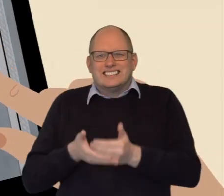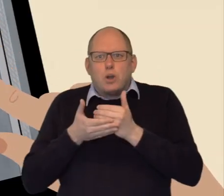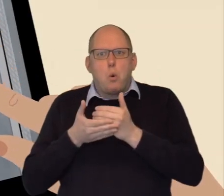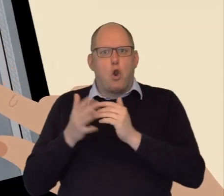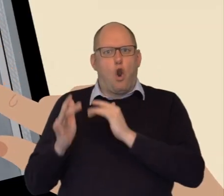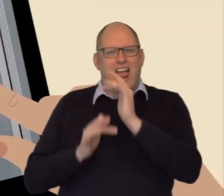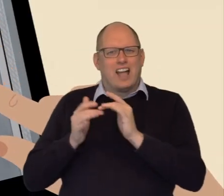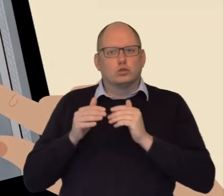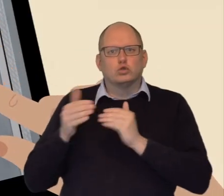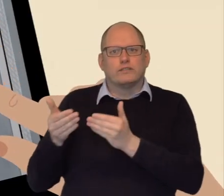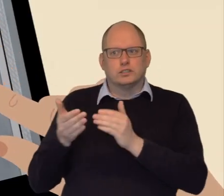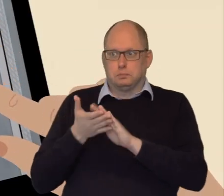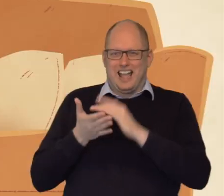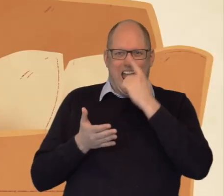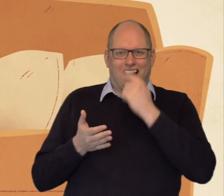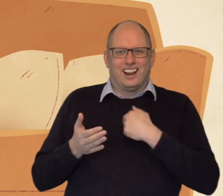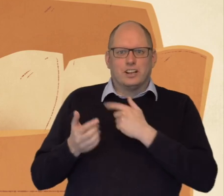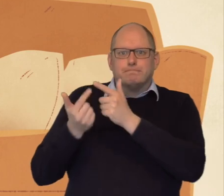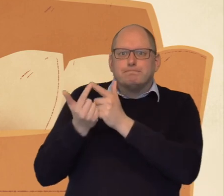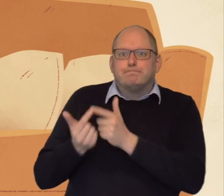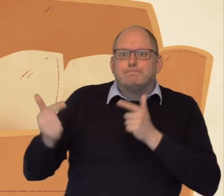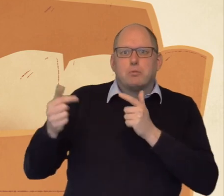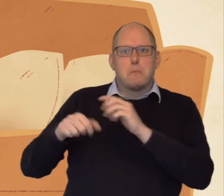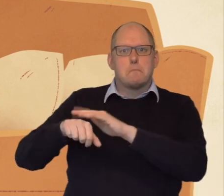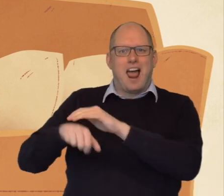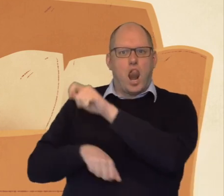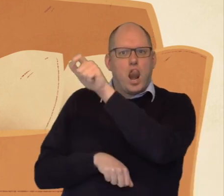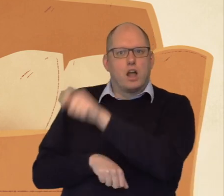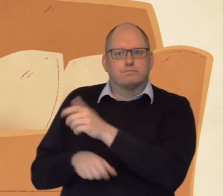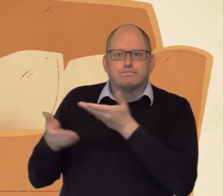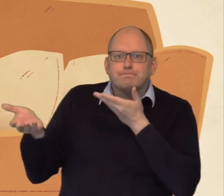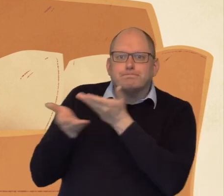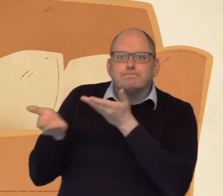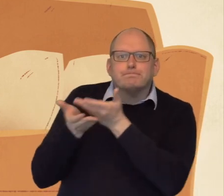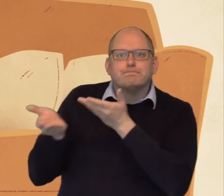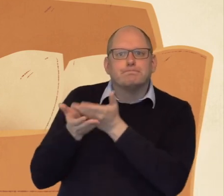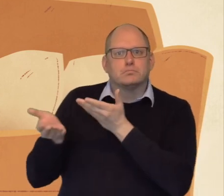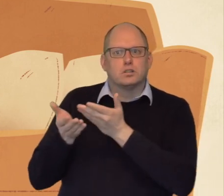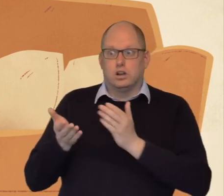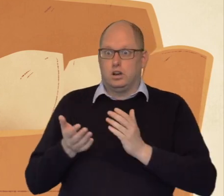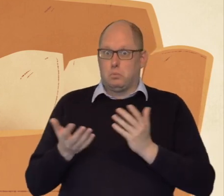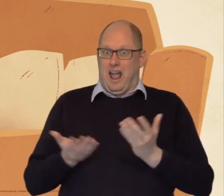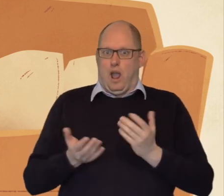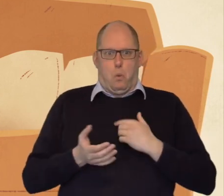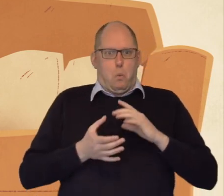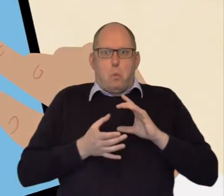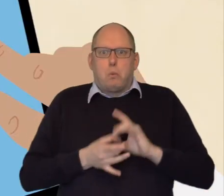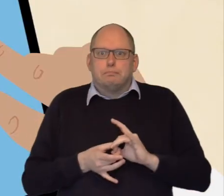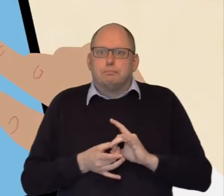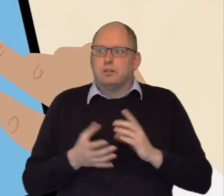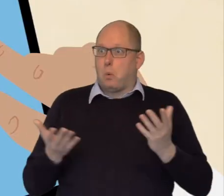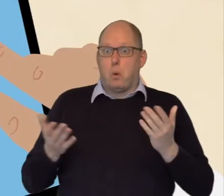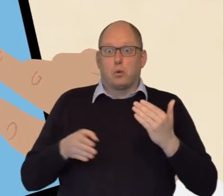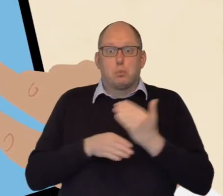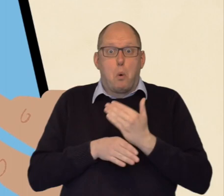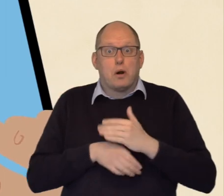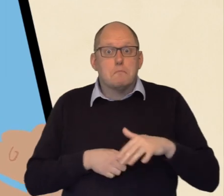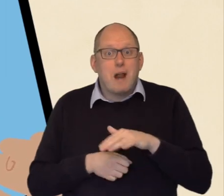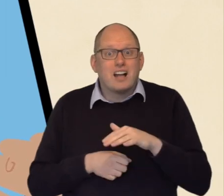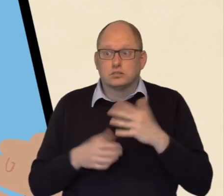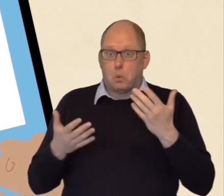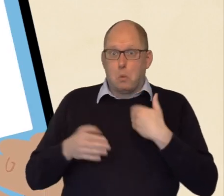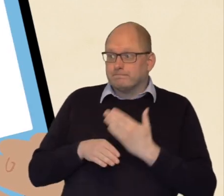you'll be glad to know that's exactly what we are making available. The Internet has given us new ways to connect with each other.